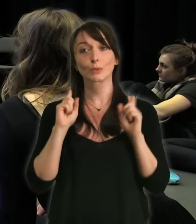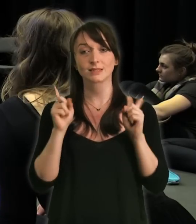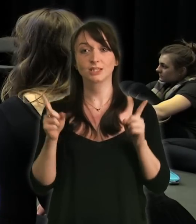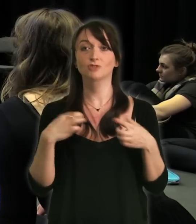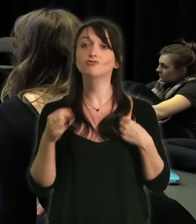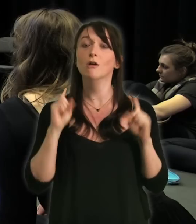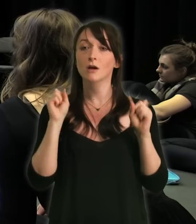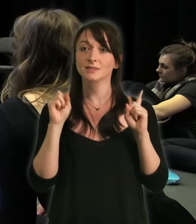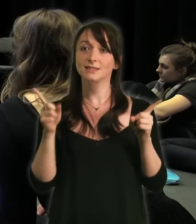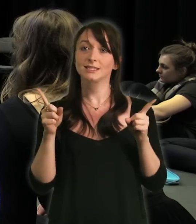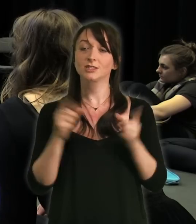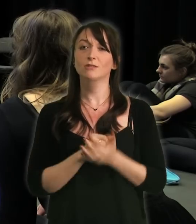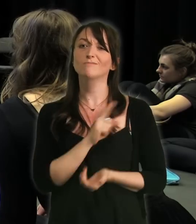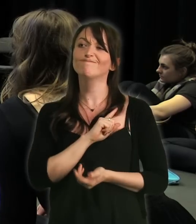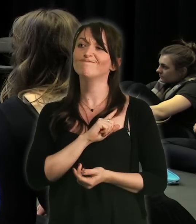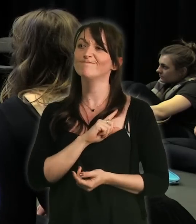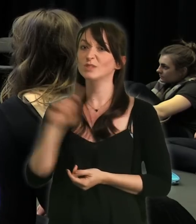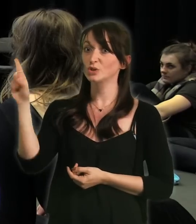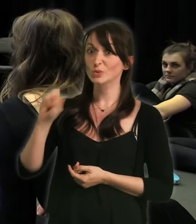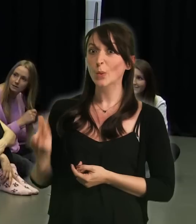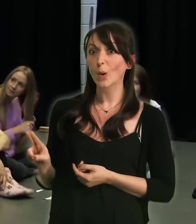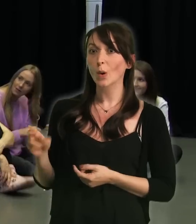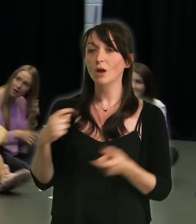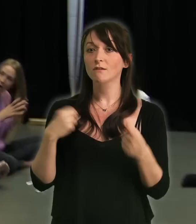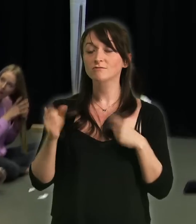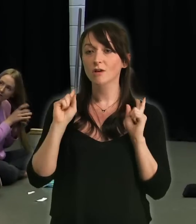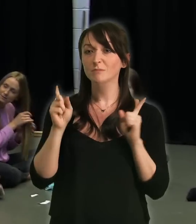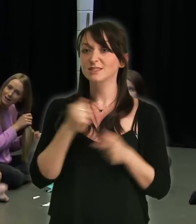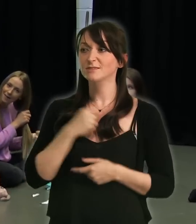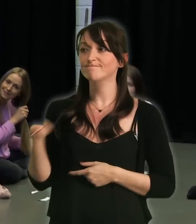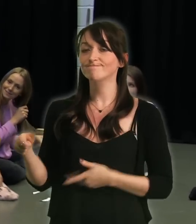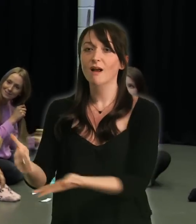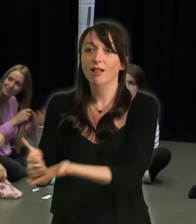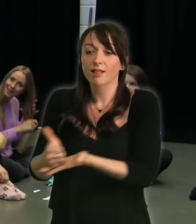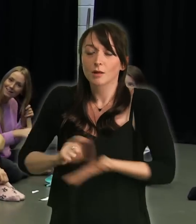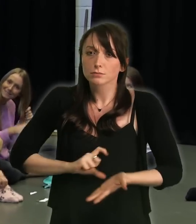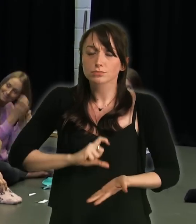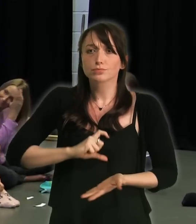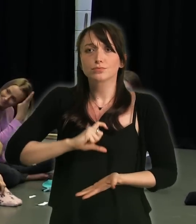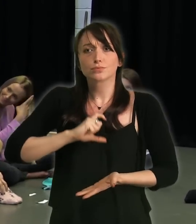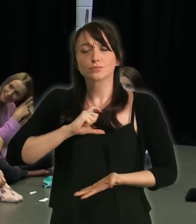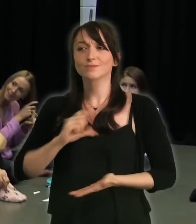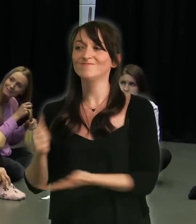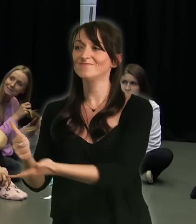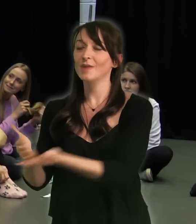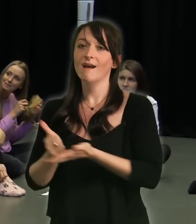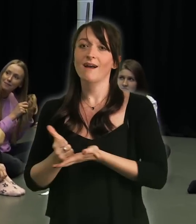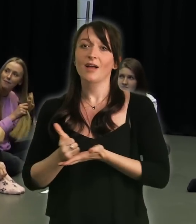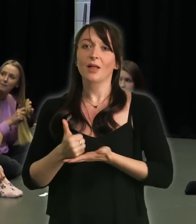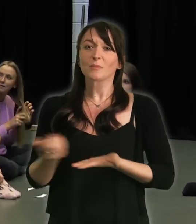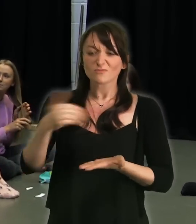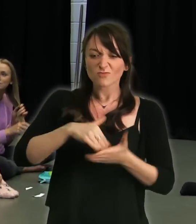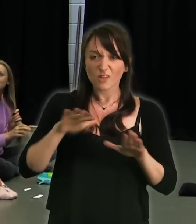train to become a secondary school teacher and teach drama because I think that the drama teachers in my school